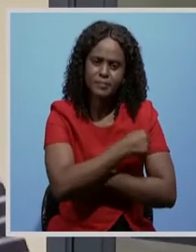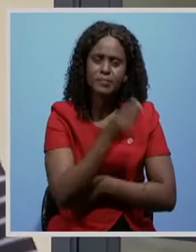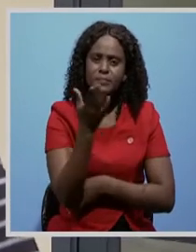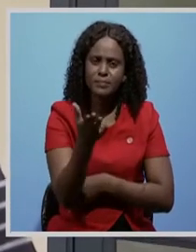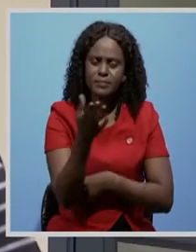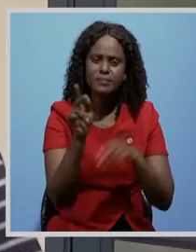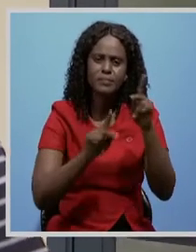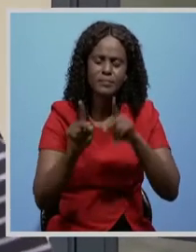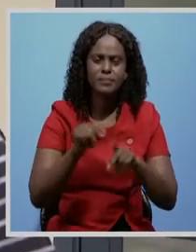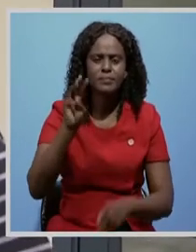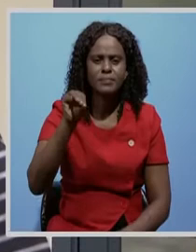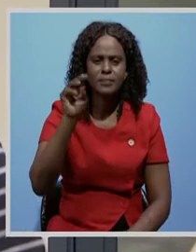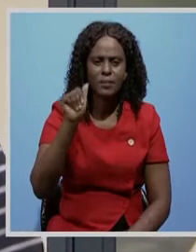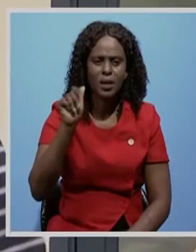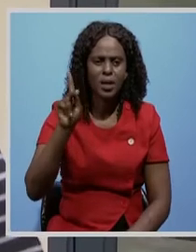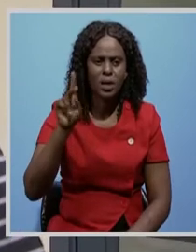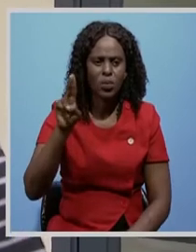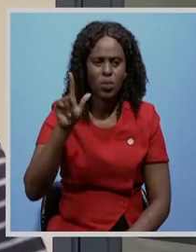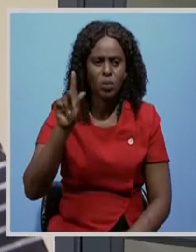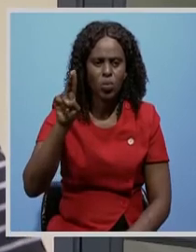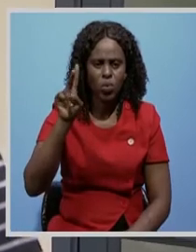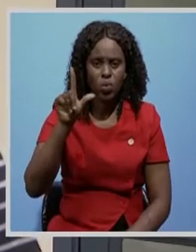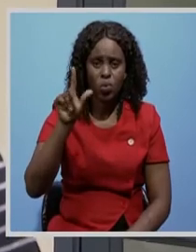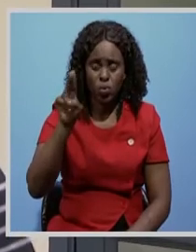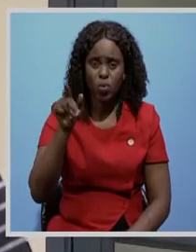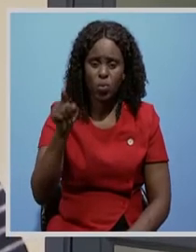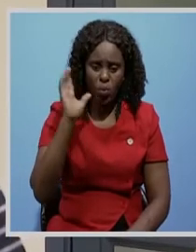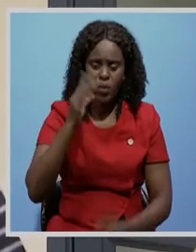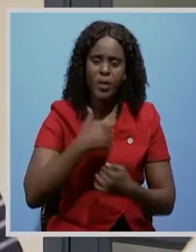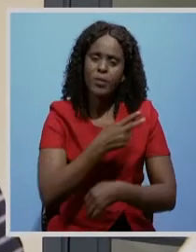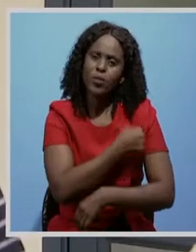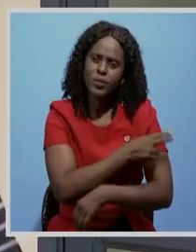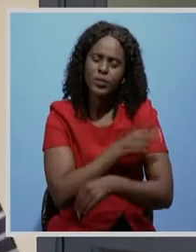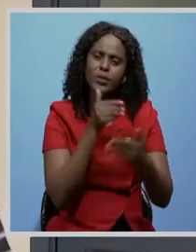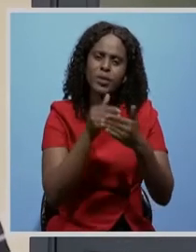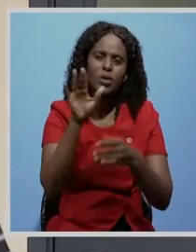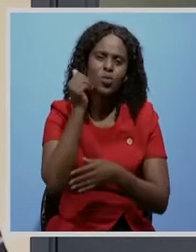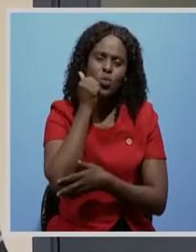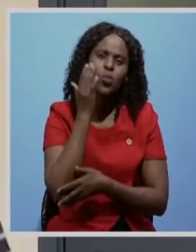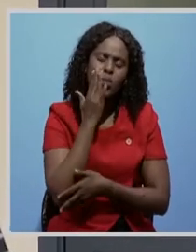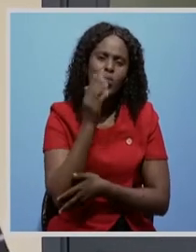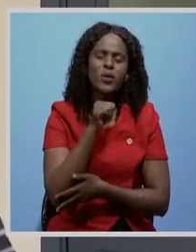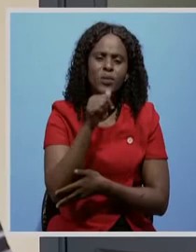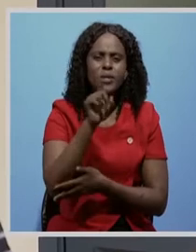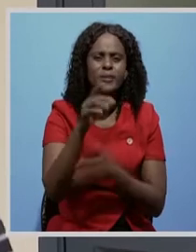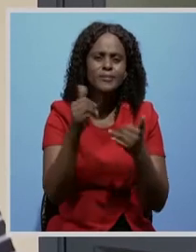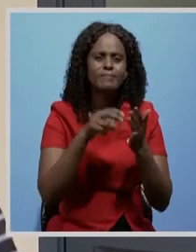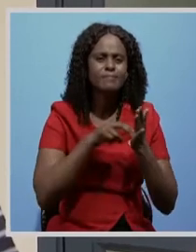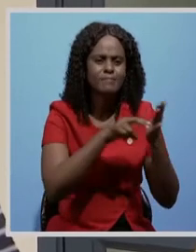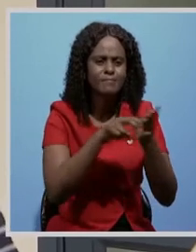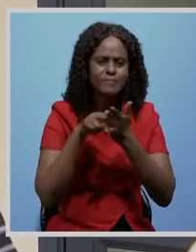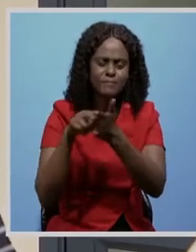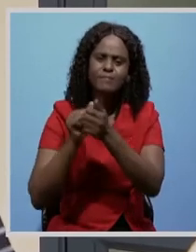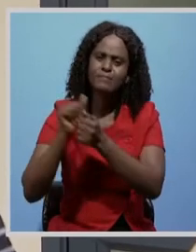people of Makululu now will receive health services from their doorsteps. They will not need now to travel long distances